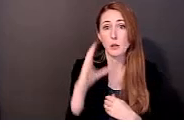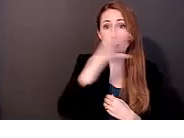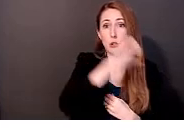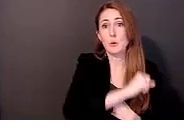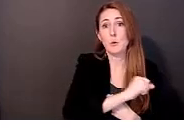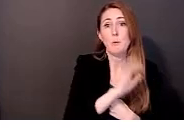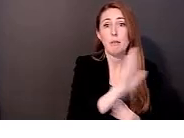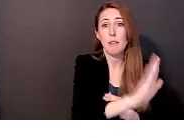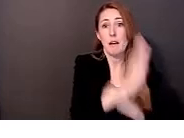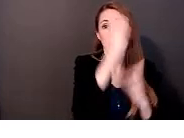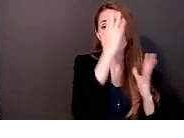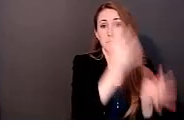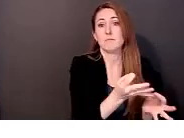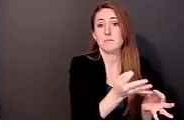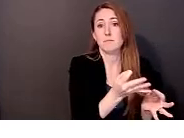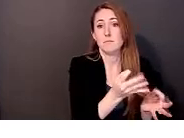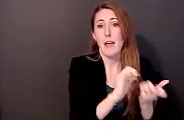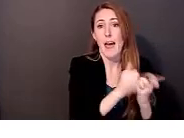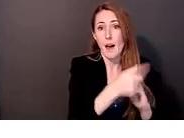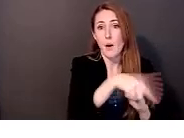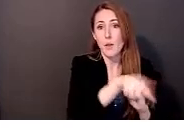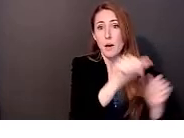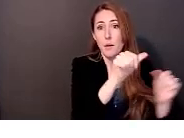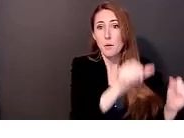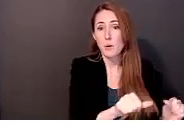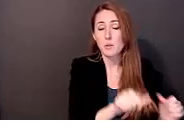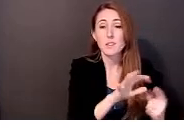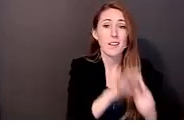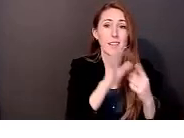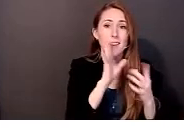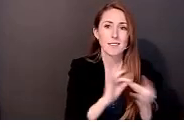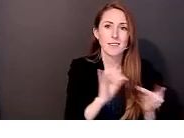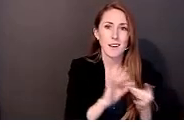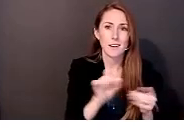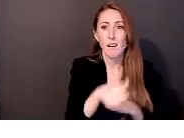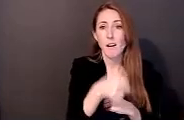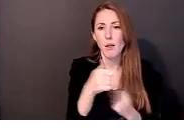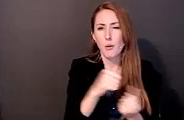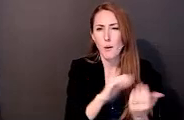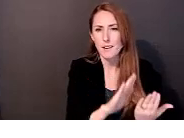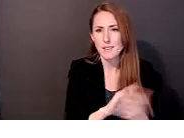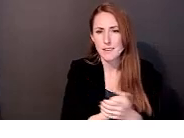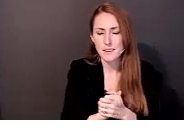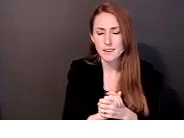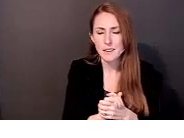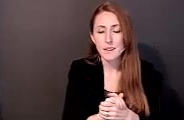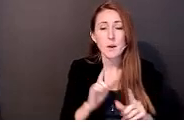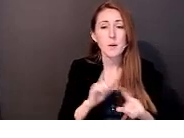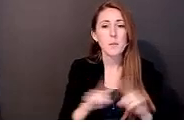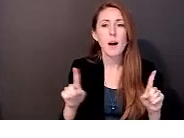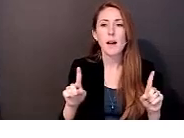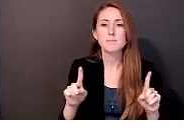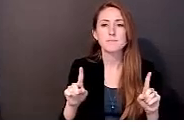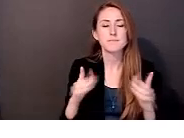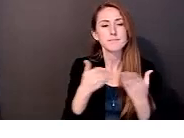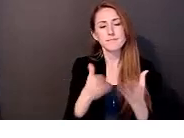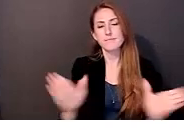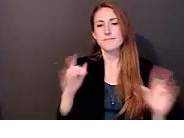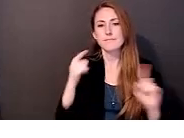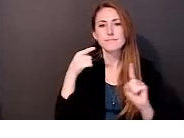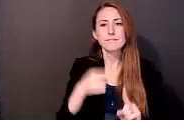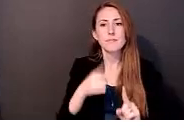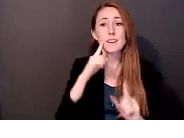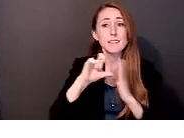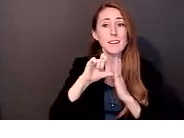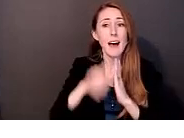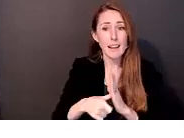post once we give them the information, unless it's stated otherwise. But all in all, this highlights the value of learning which outlets do a